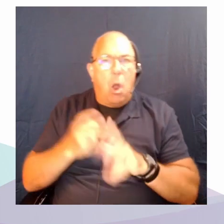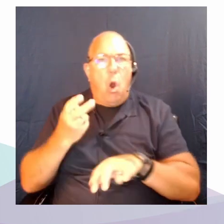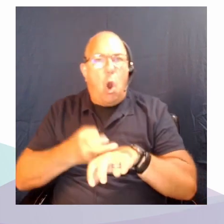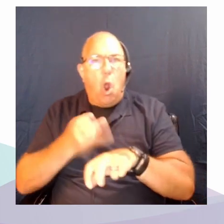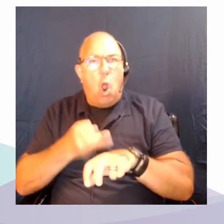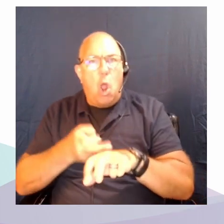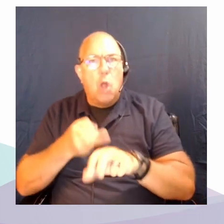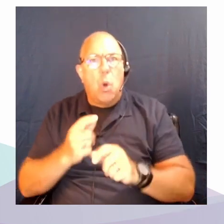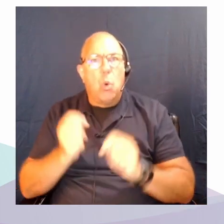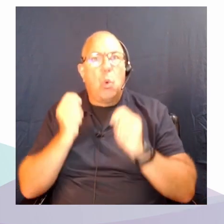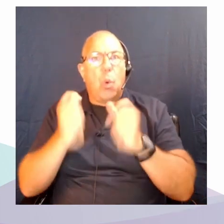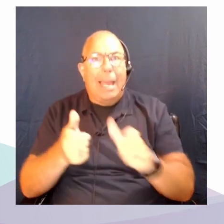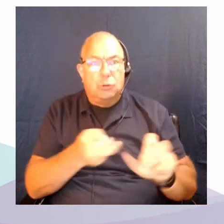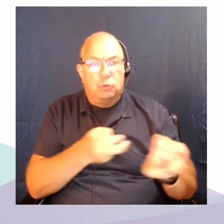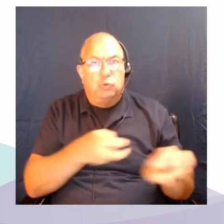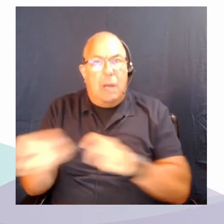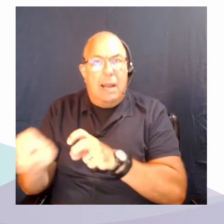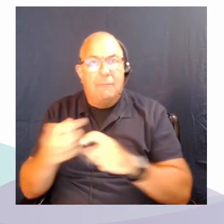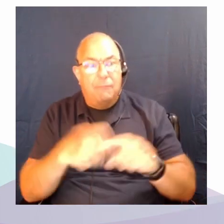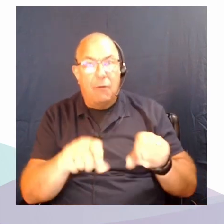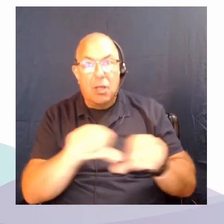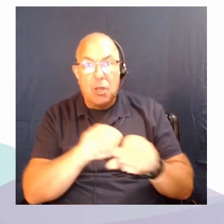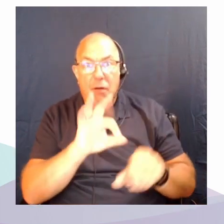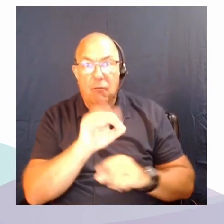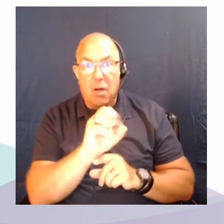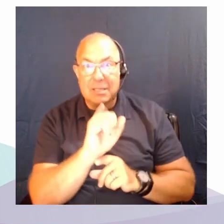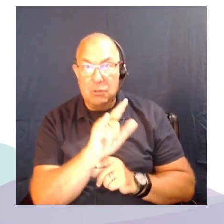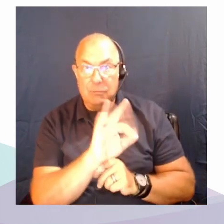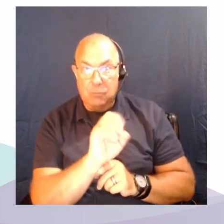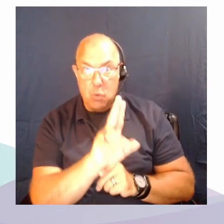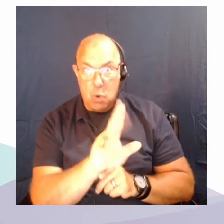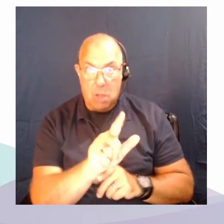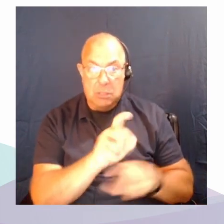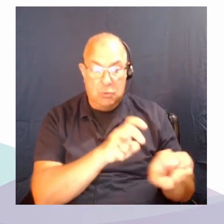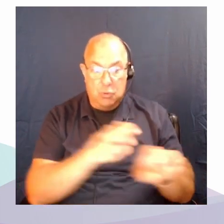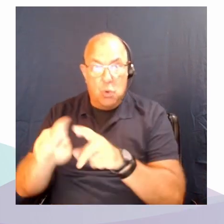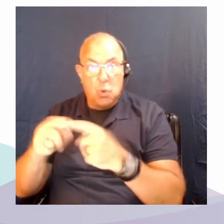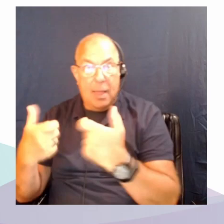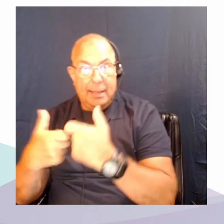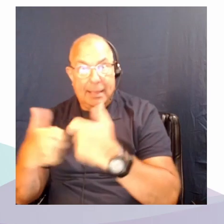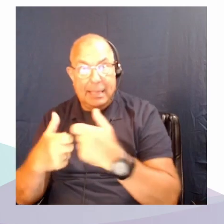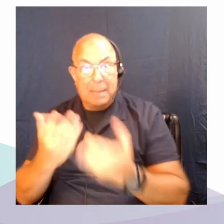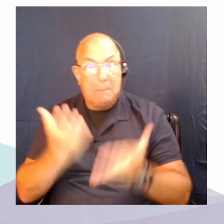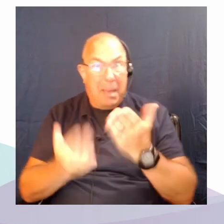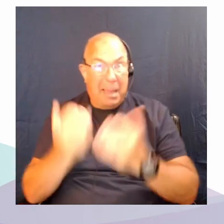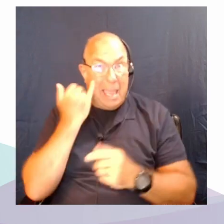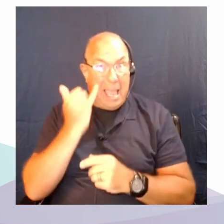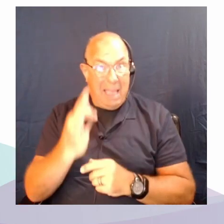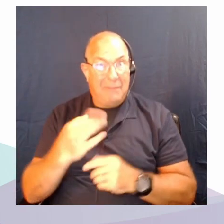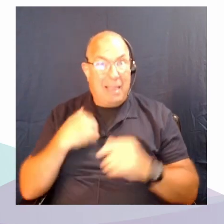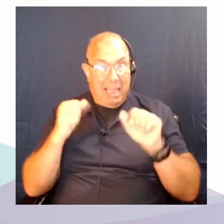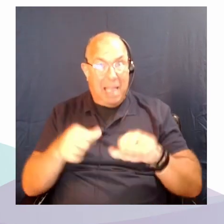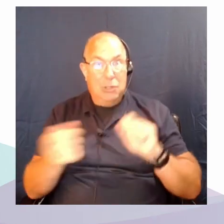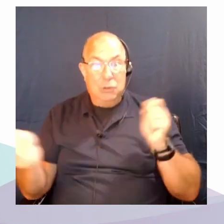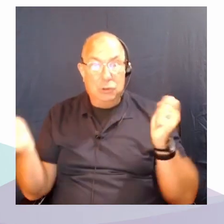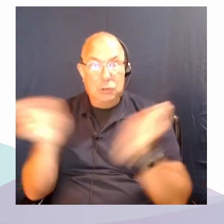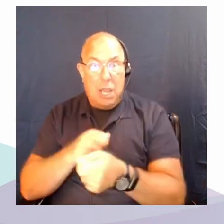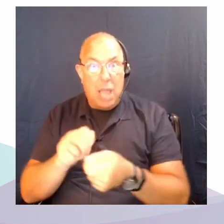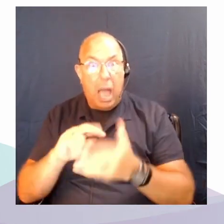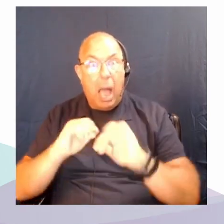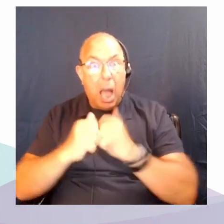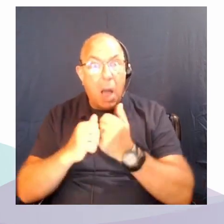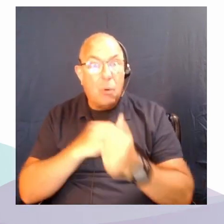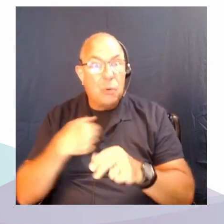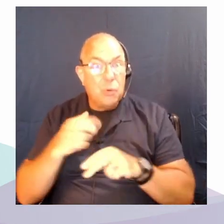from fossil fuel society, even if there was a quick change in the kind of fuel we use. To take your example